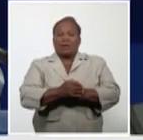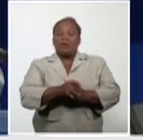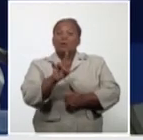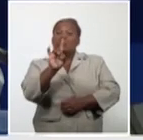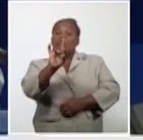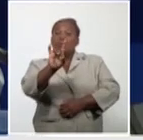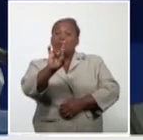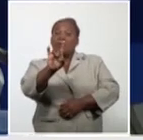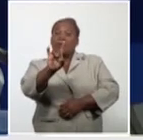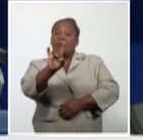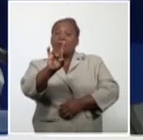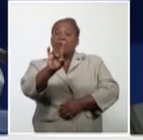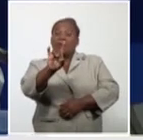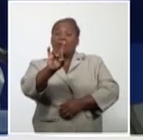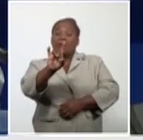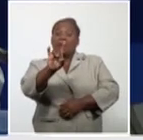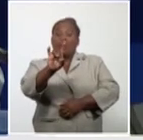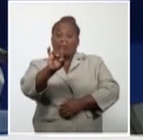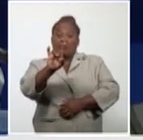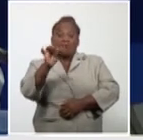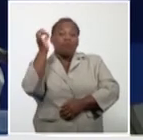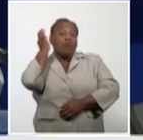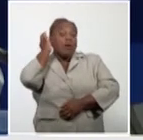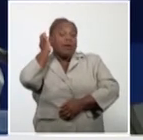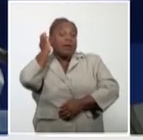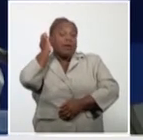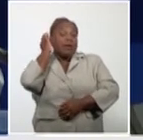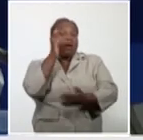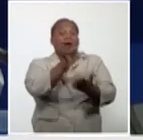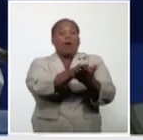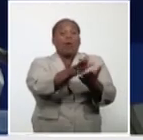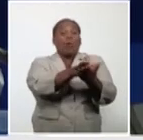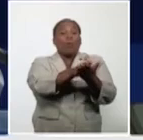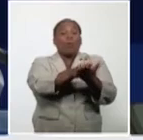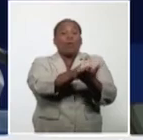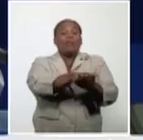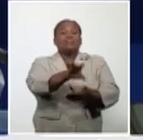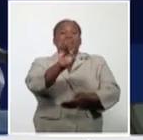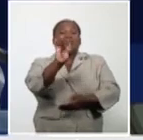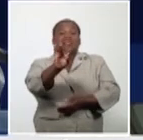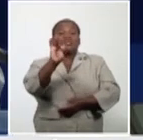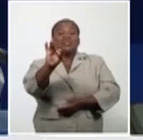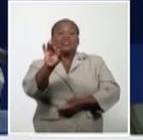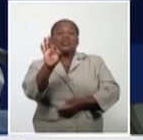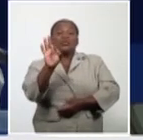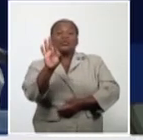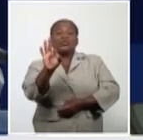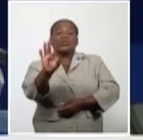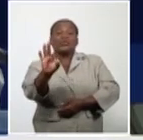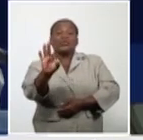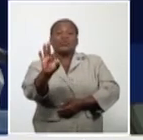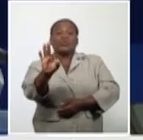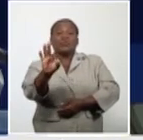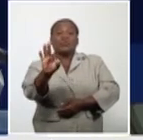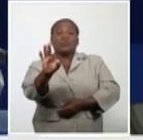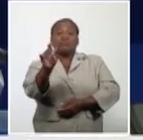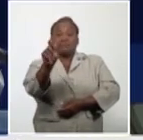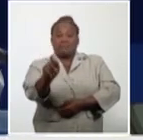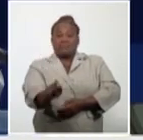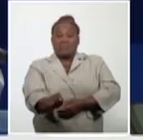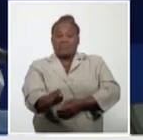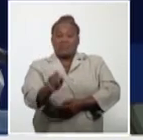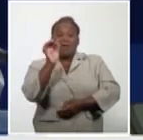Nine of the diagnosed cases are female, which accumulates 778 female